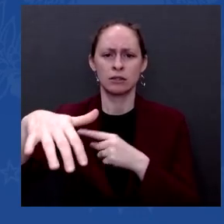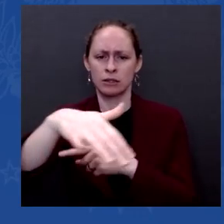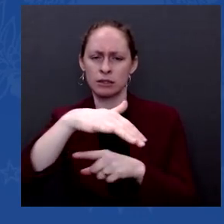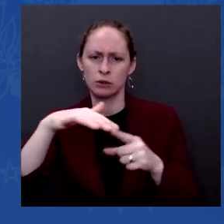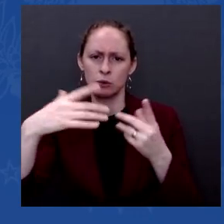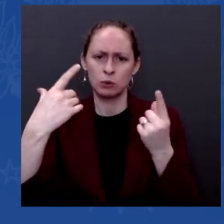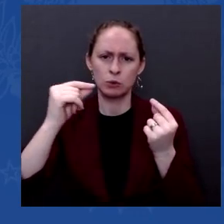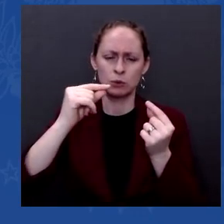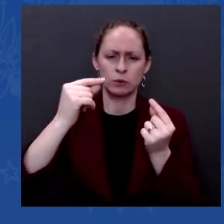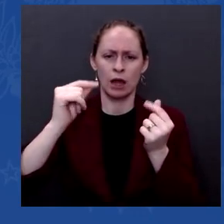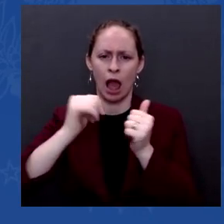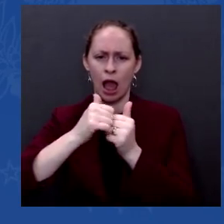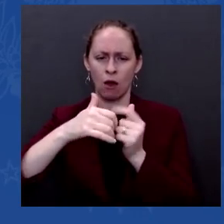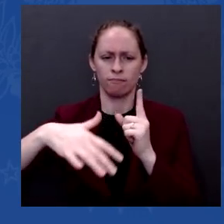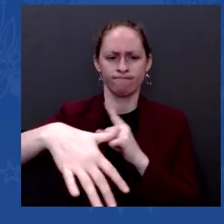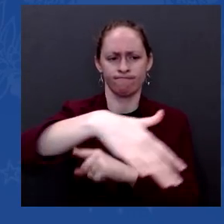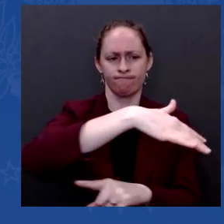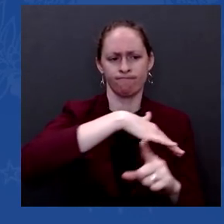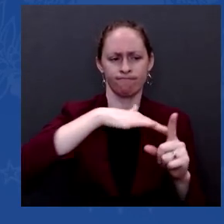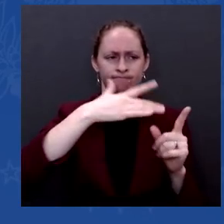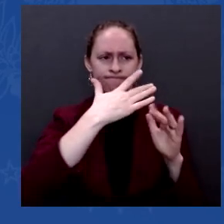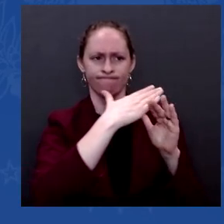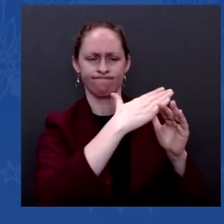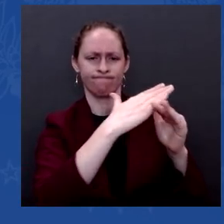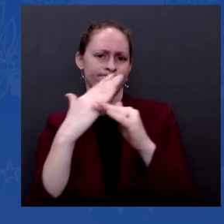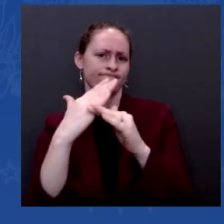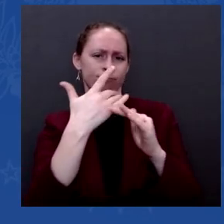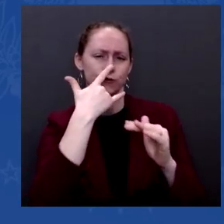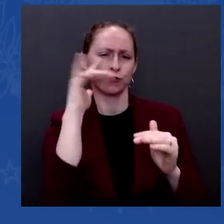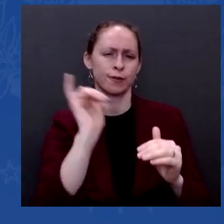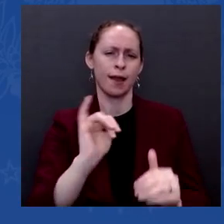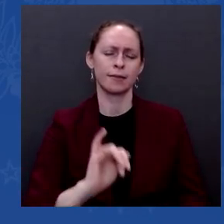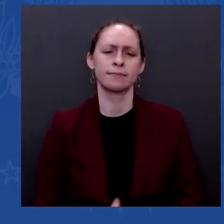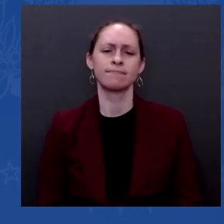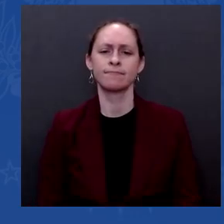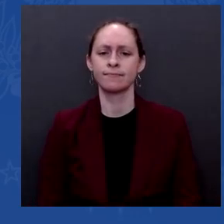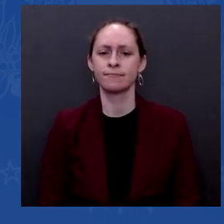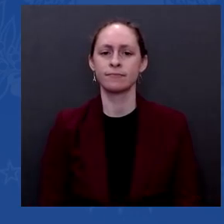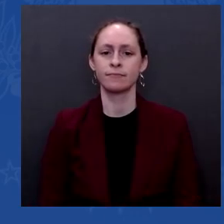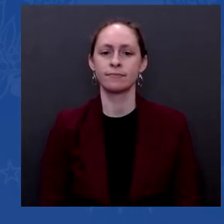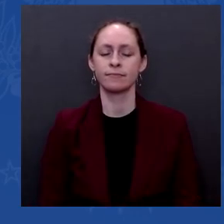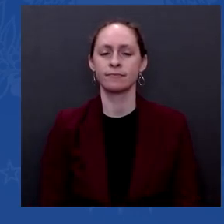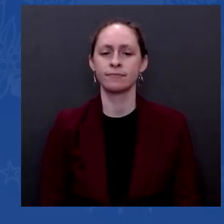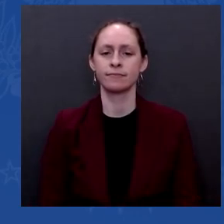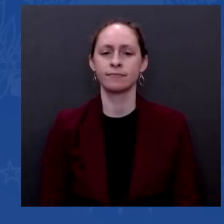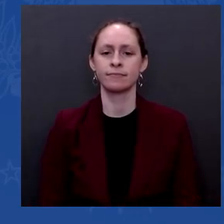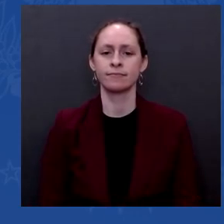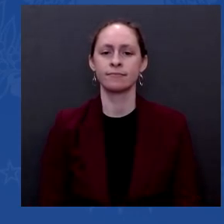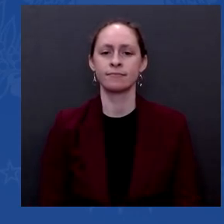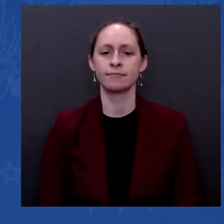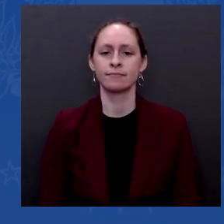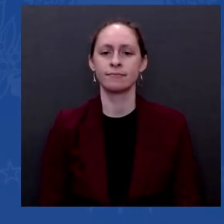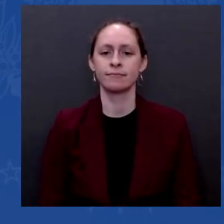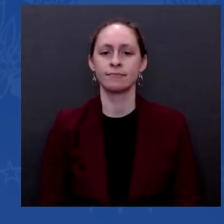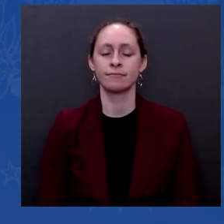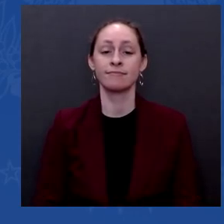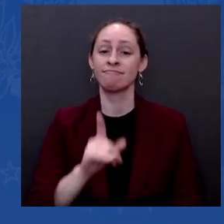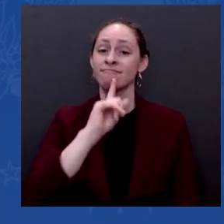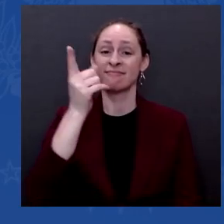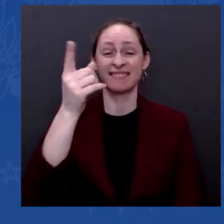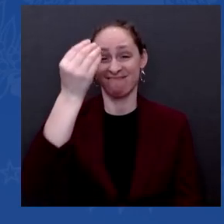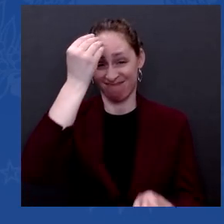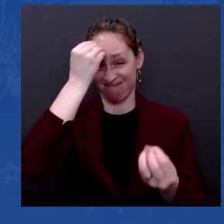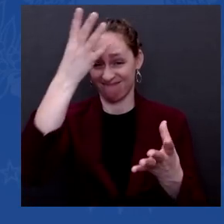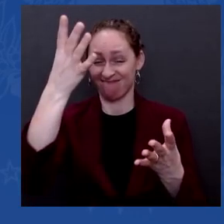But I — he's not — he's an informed individual. And I'm sure — I'm not sure — I